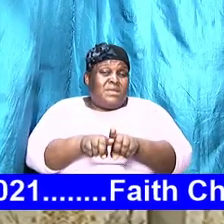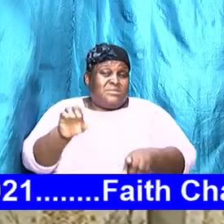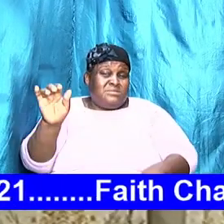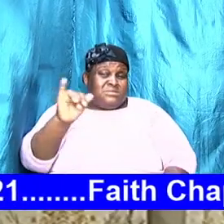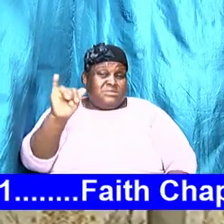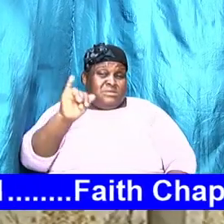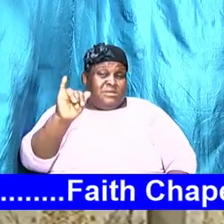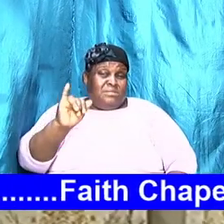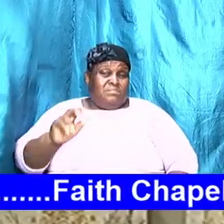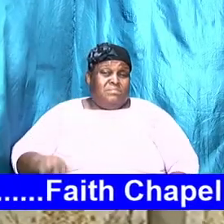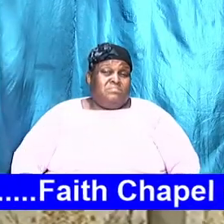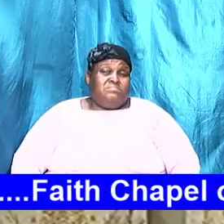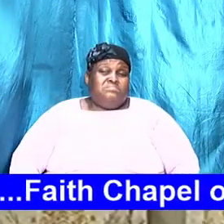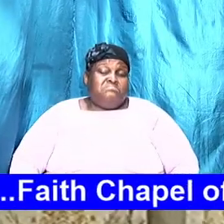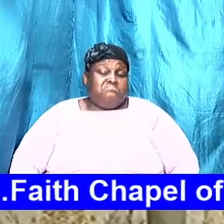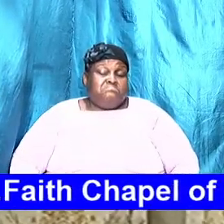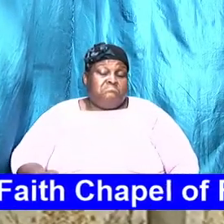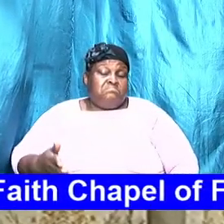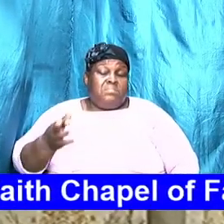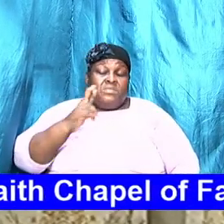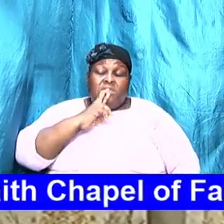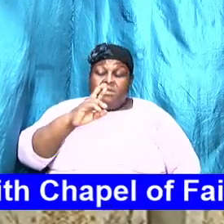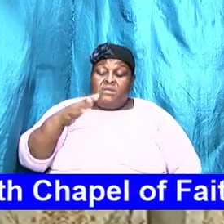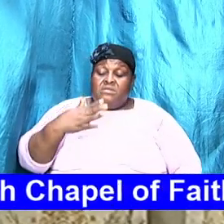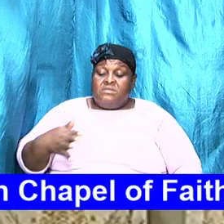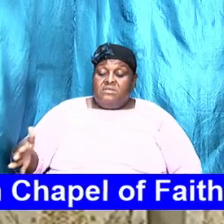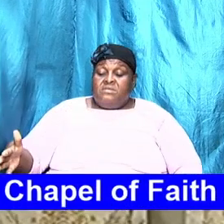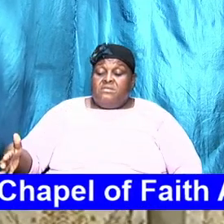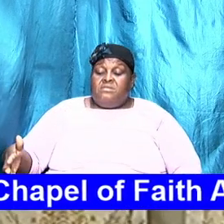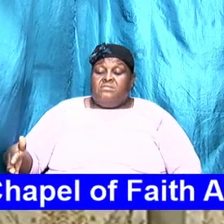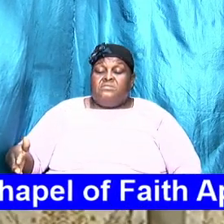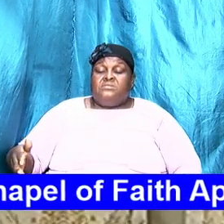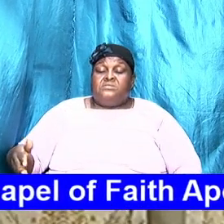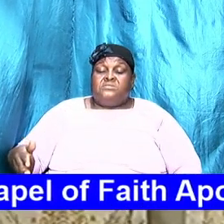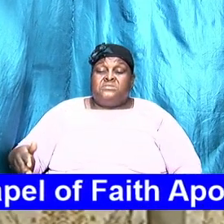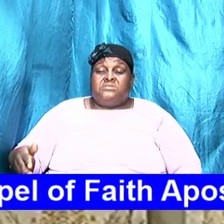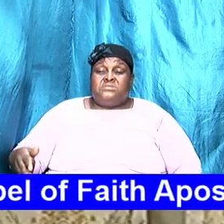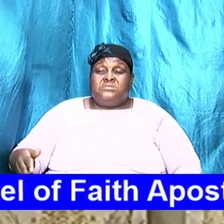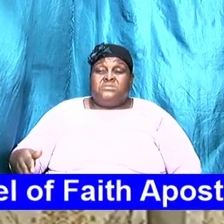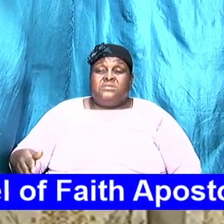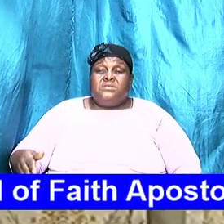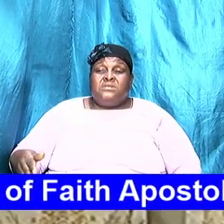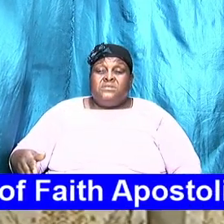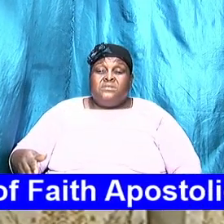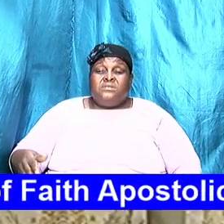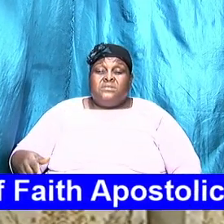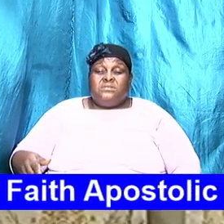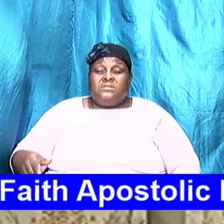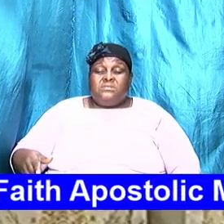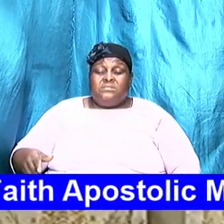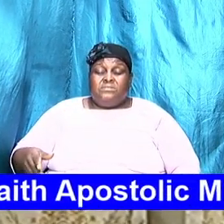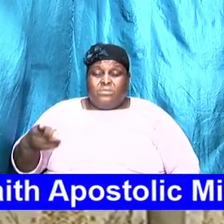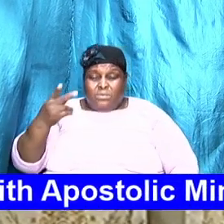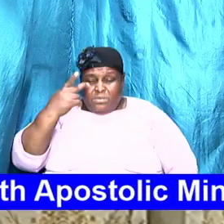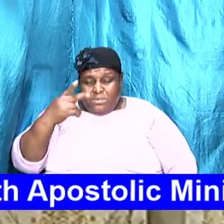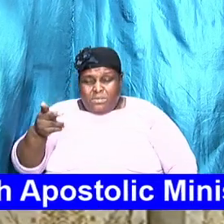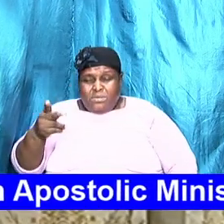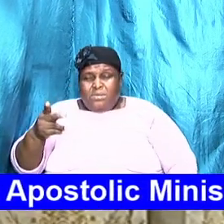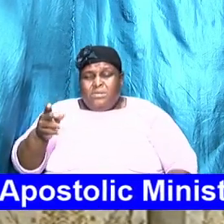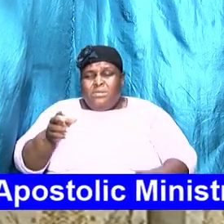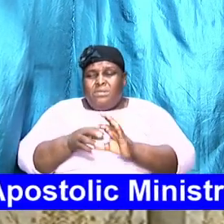that contribute to the demise of